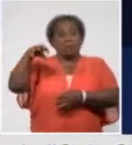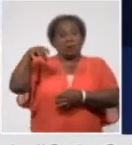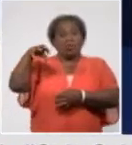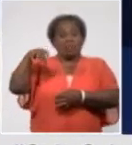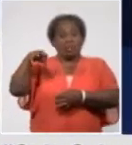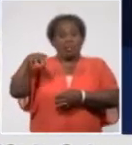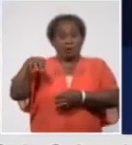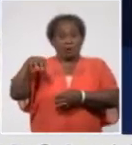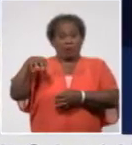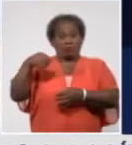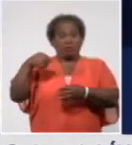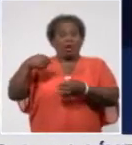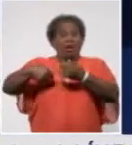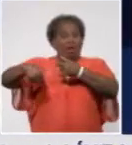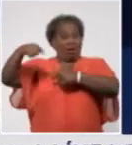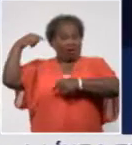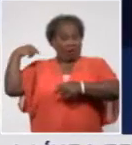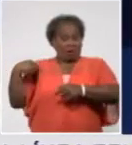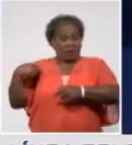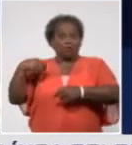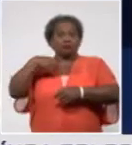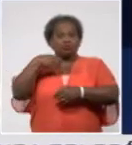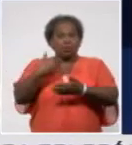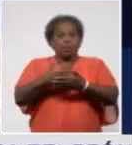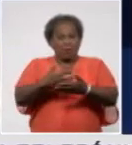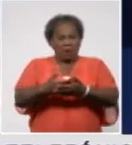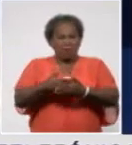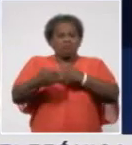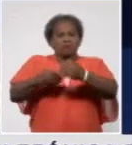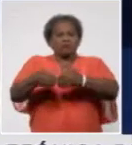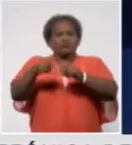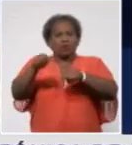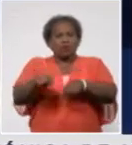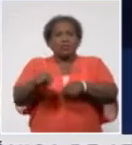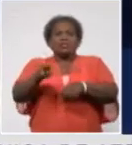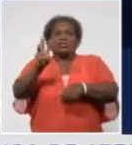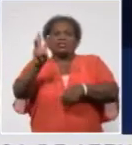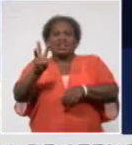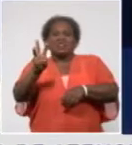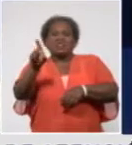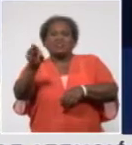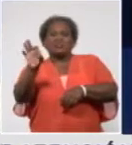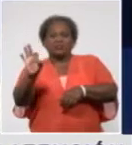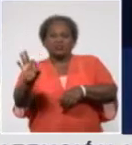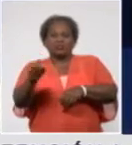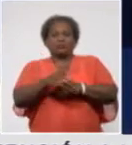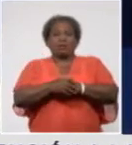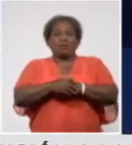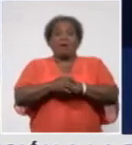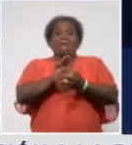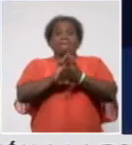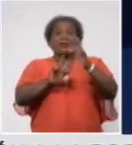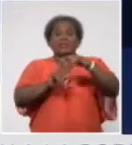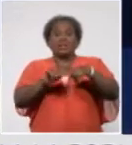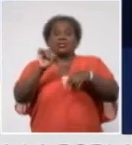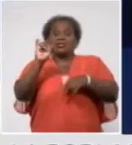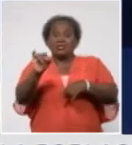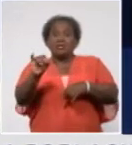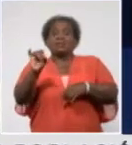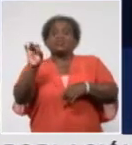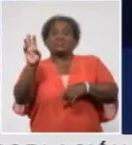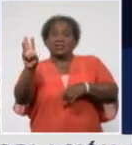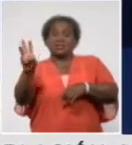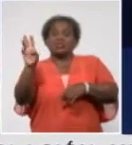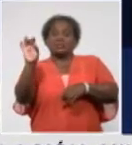637 from Matanzas, 473 from Antemisa, 128 from Cien